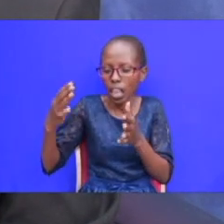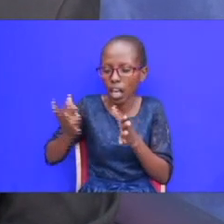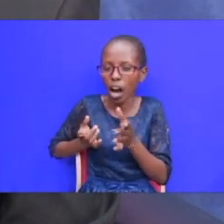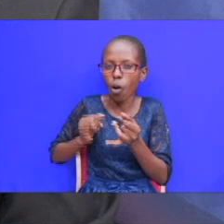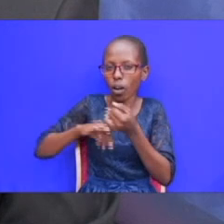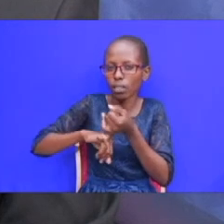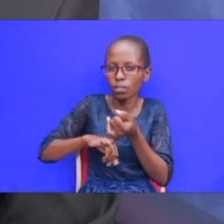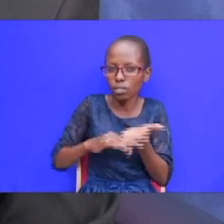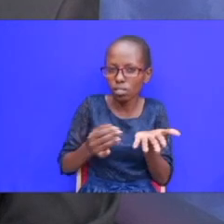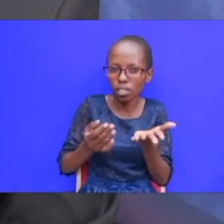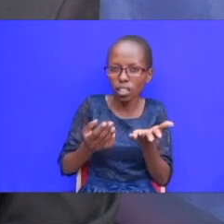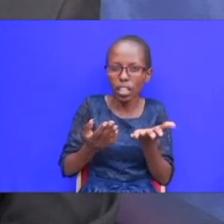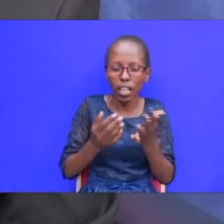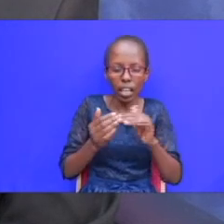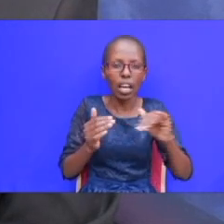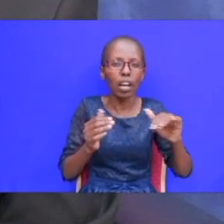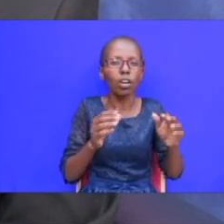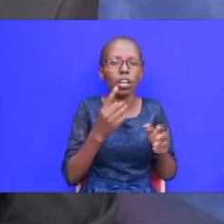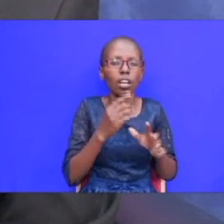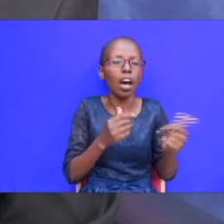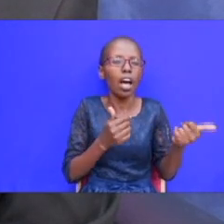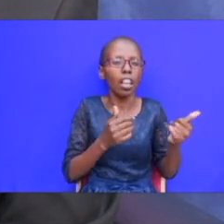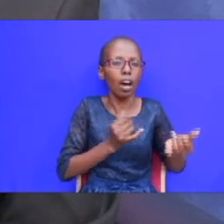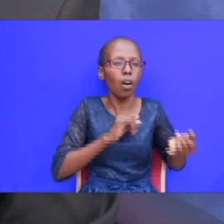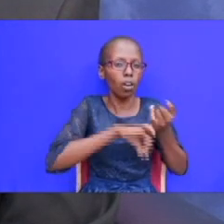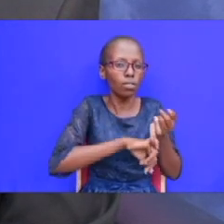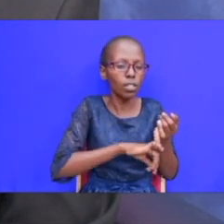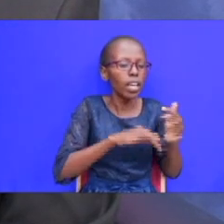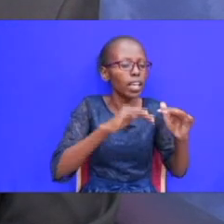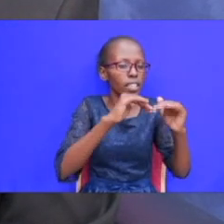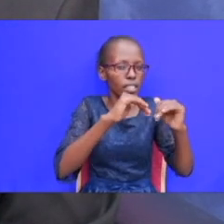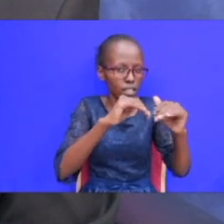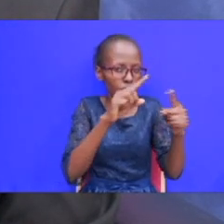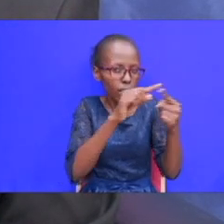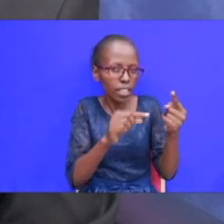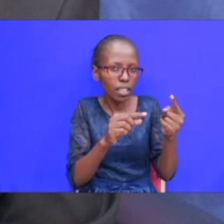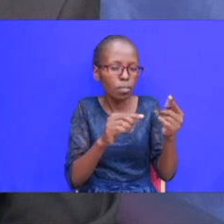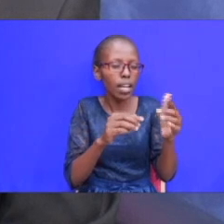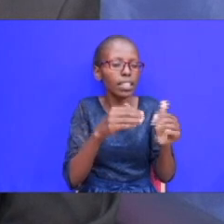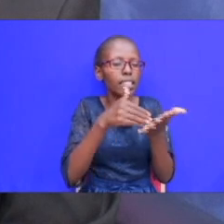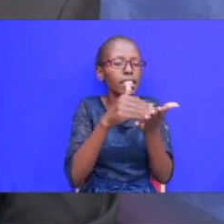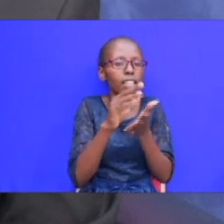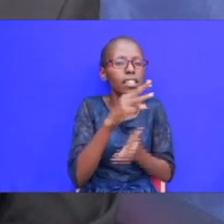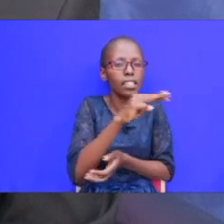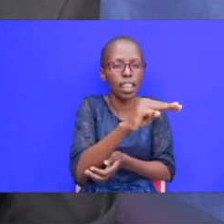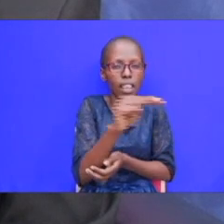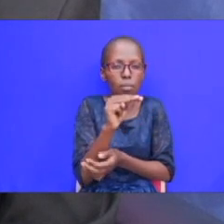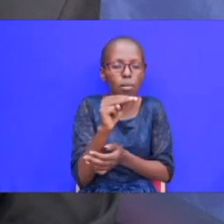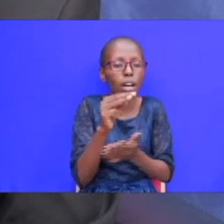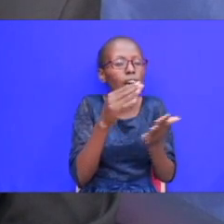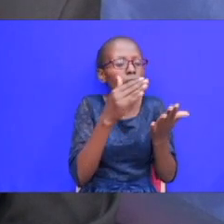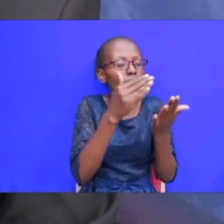at it critically i realized that he divided them and sent them ahead of him in the order